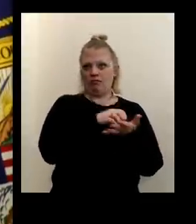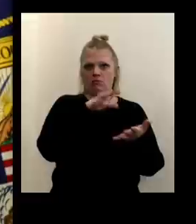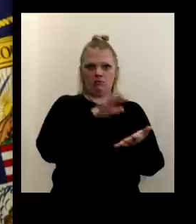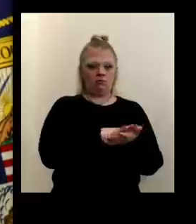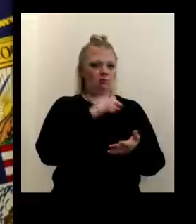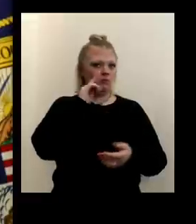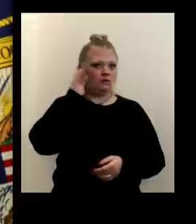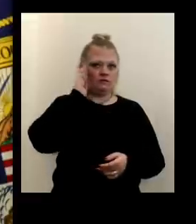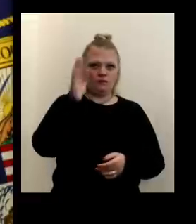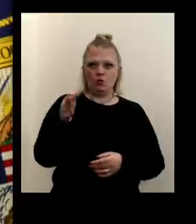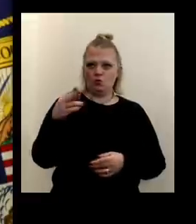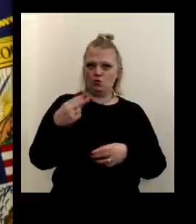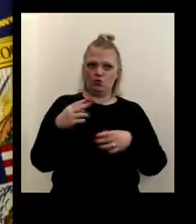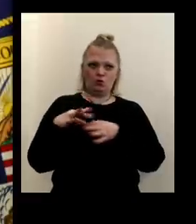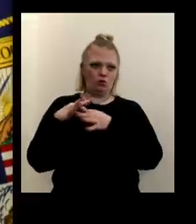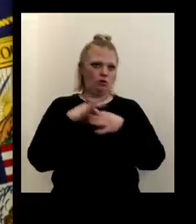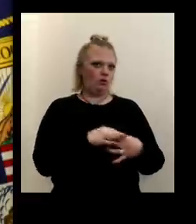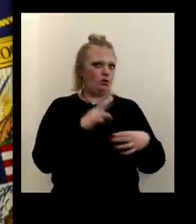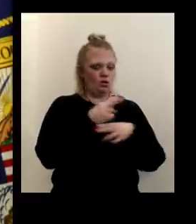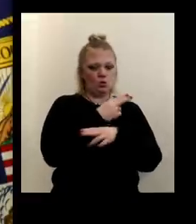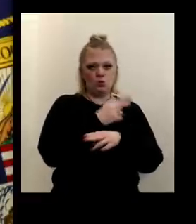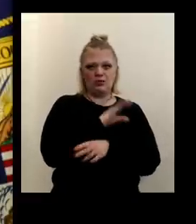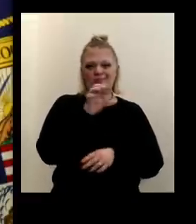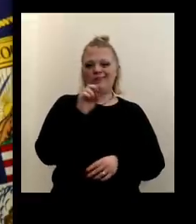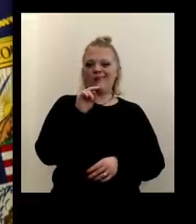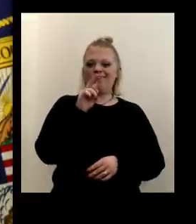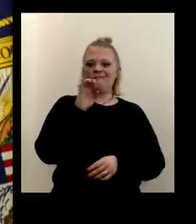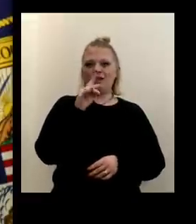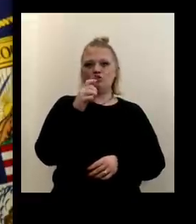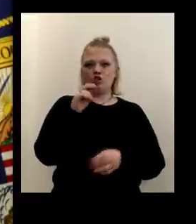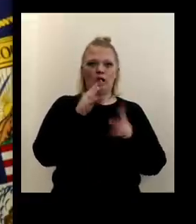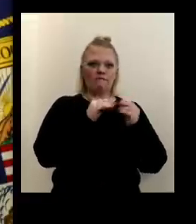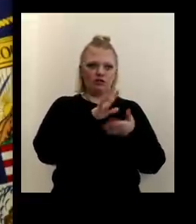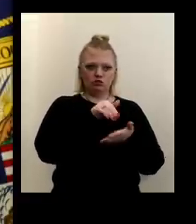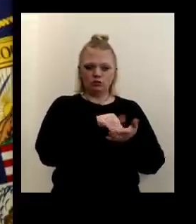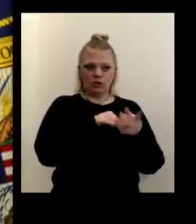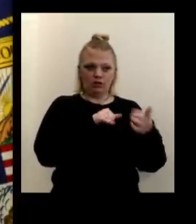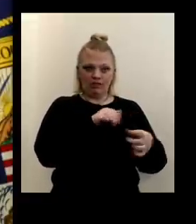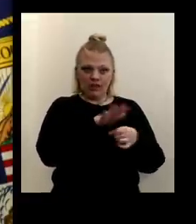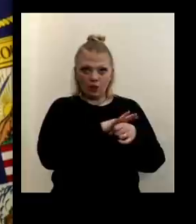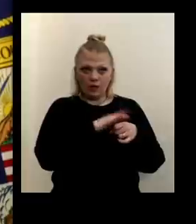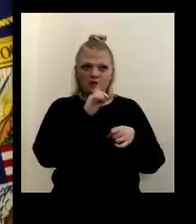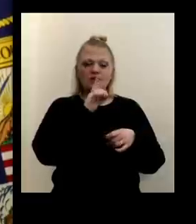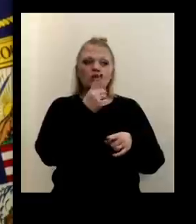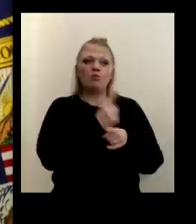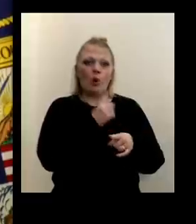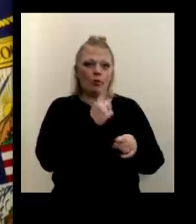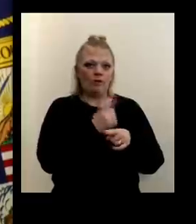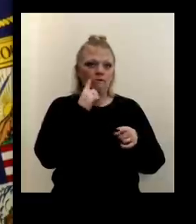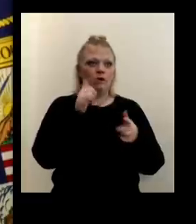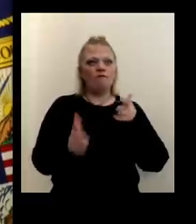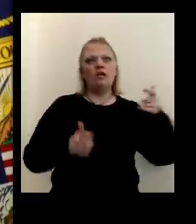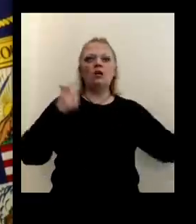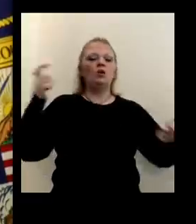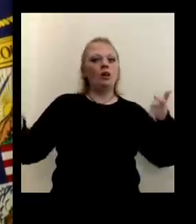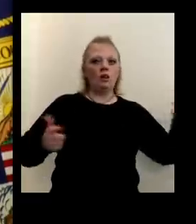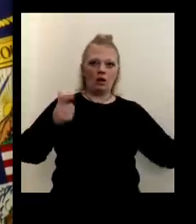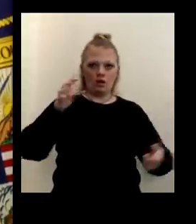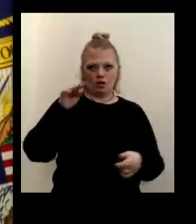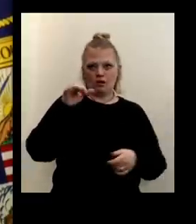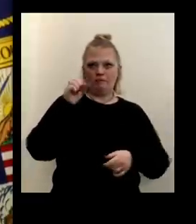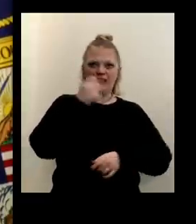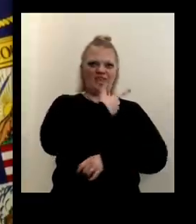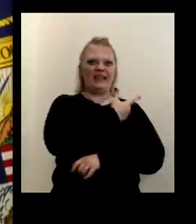associated with using the convention center, because that would be a location that would be appropriate for a very large max mass